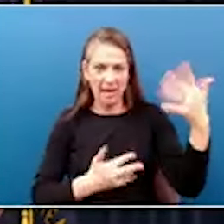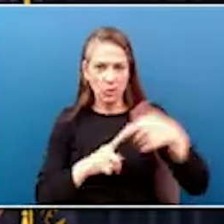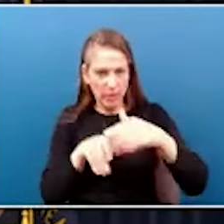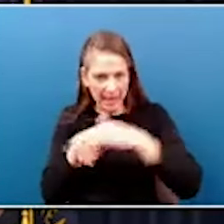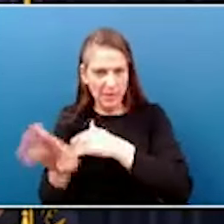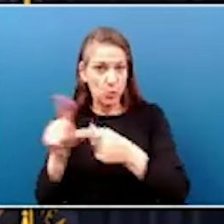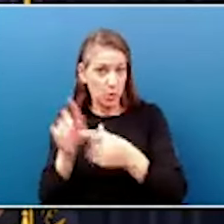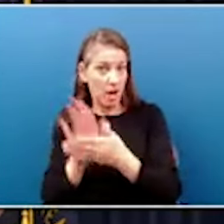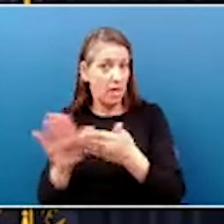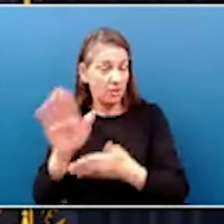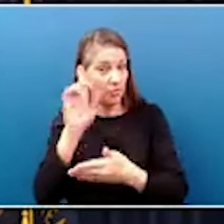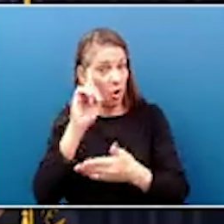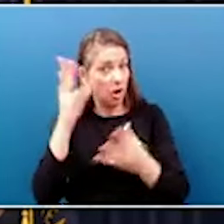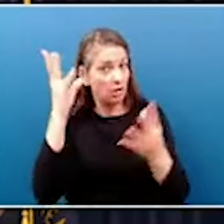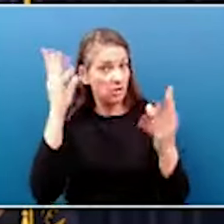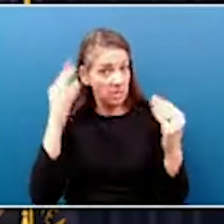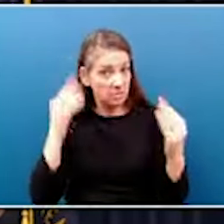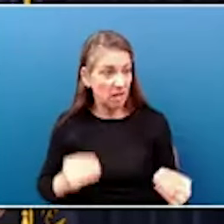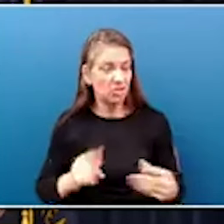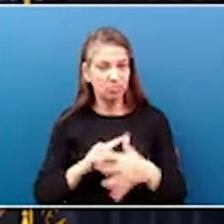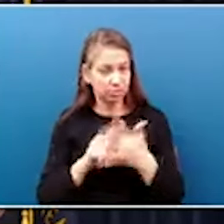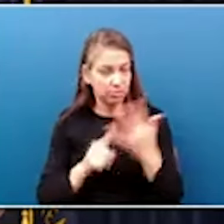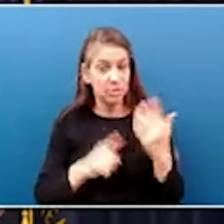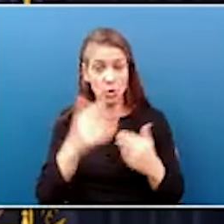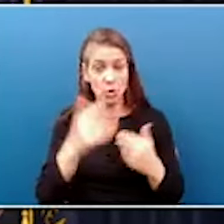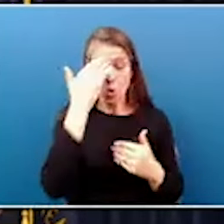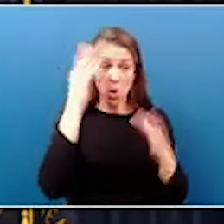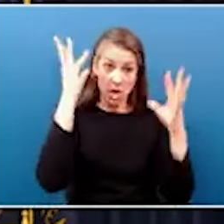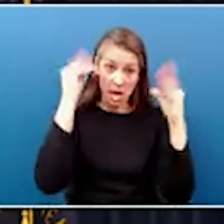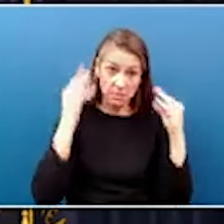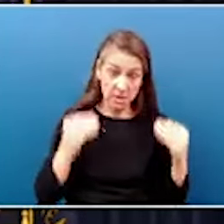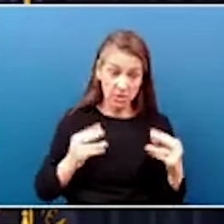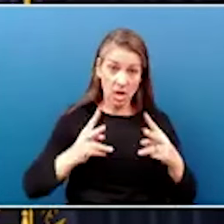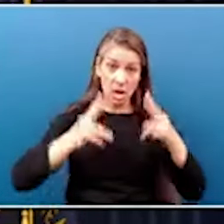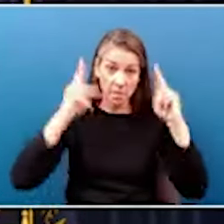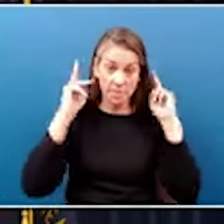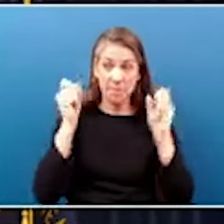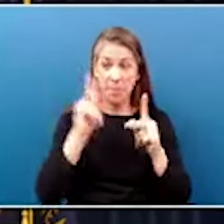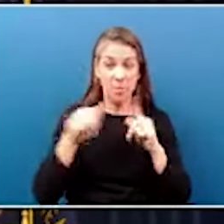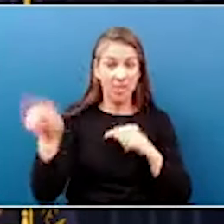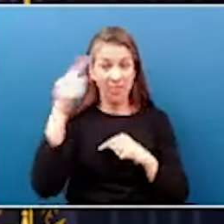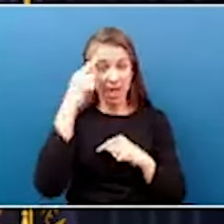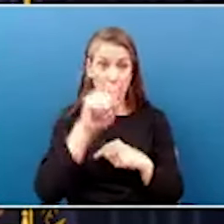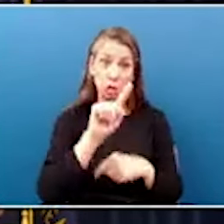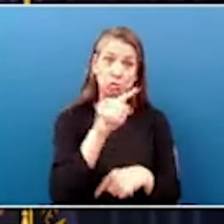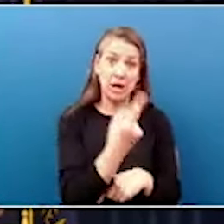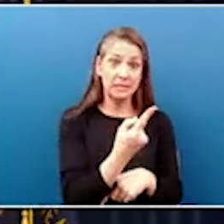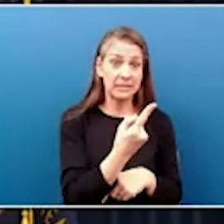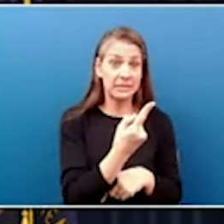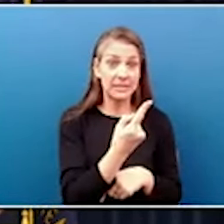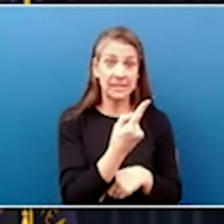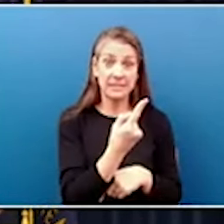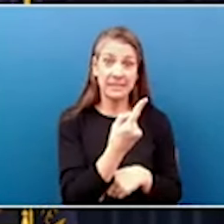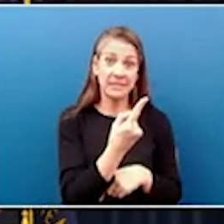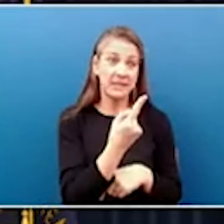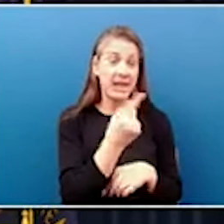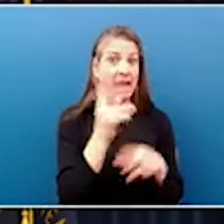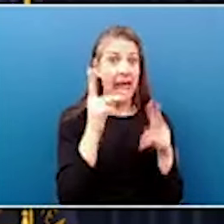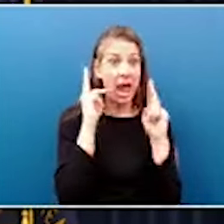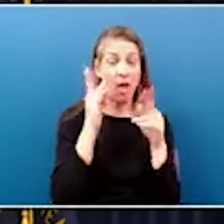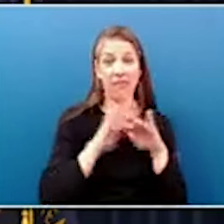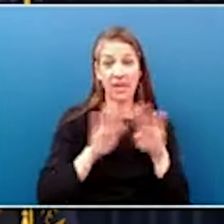we can get. As you know, cosmetology, contrary to popular belief, does more than just here, right? They do everything from